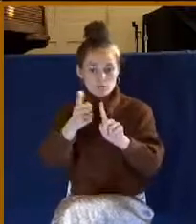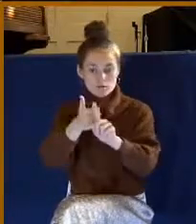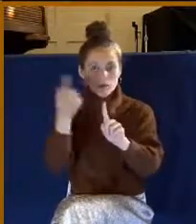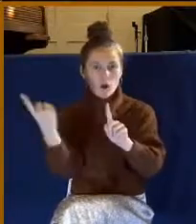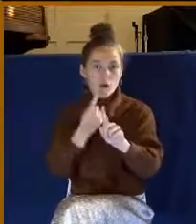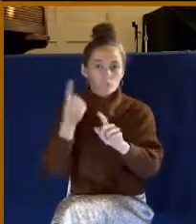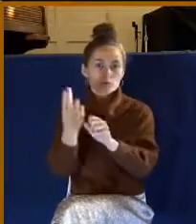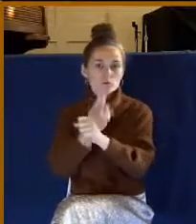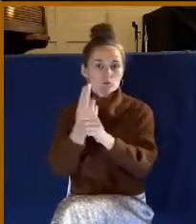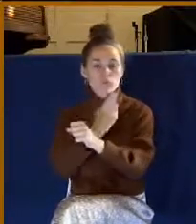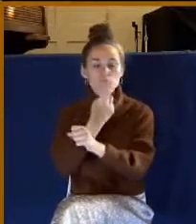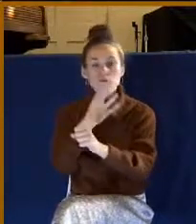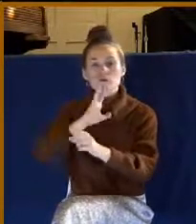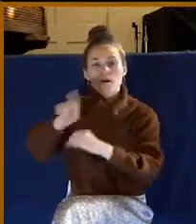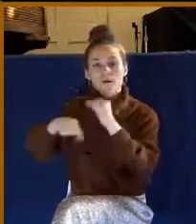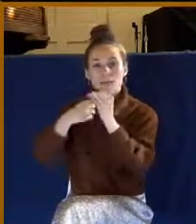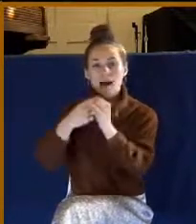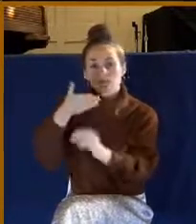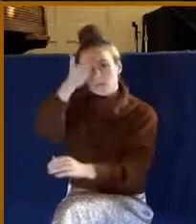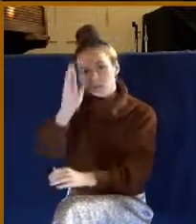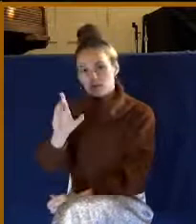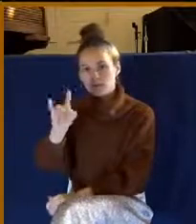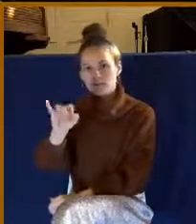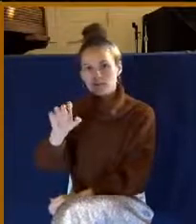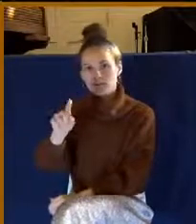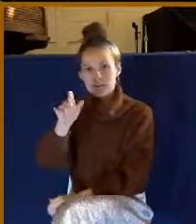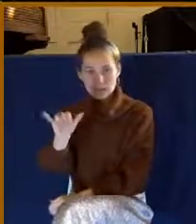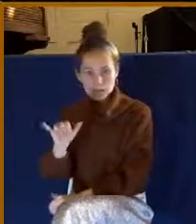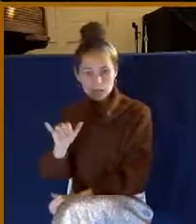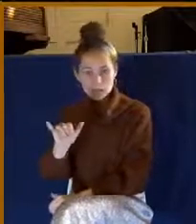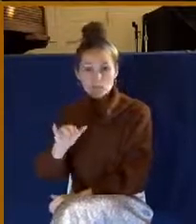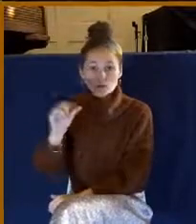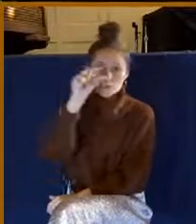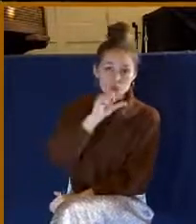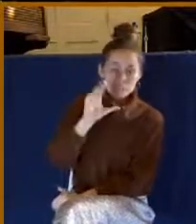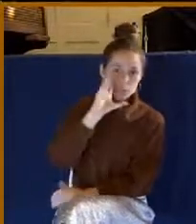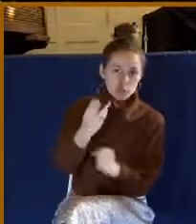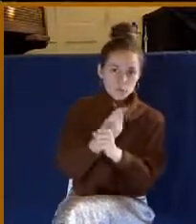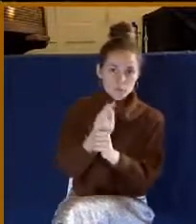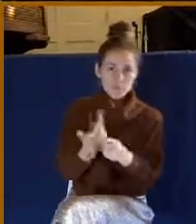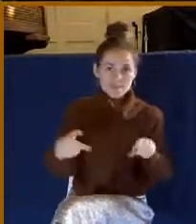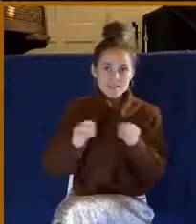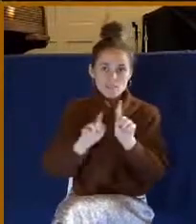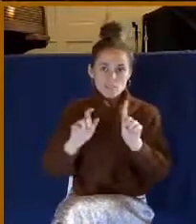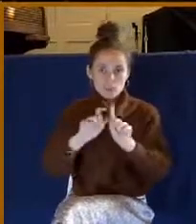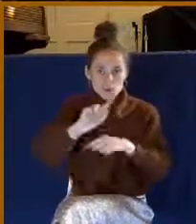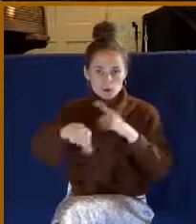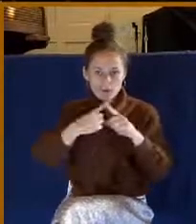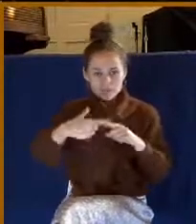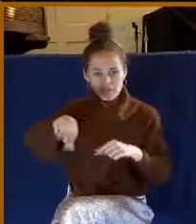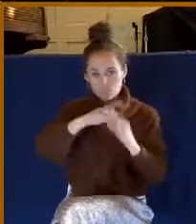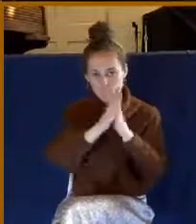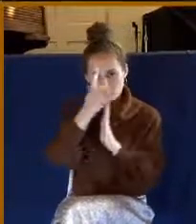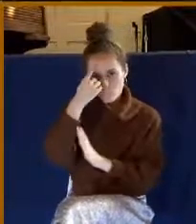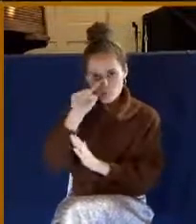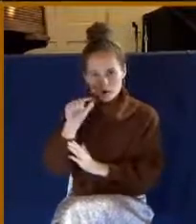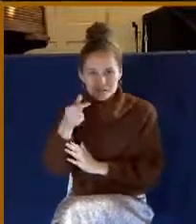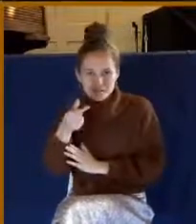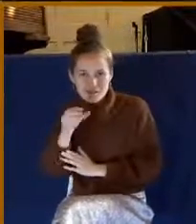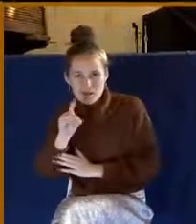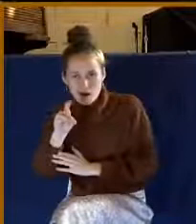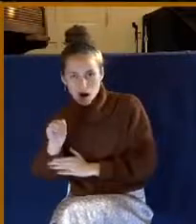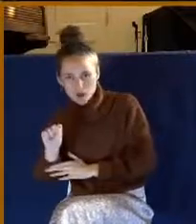deity. The Greeks would use this when they would pray to their gods, and they would always pray to their gods with